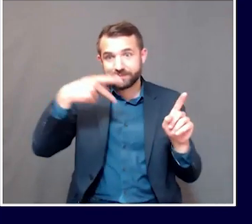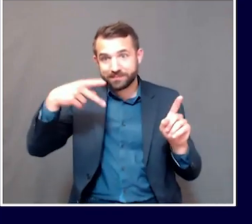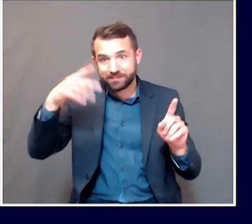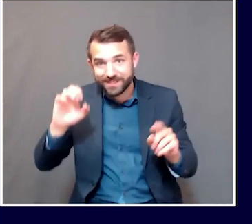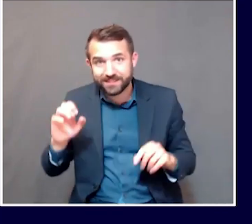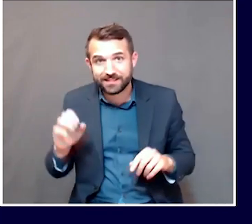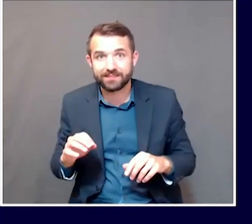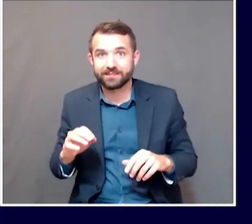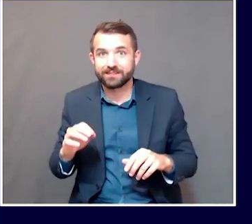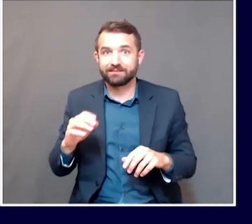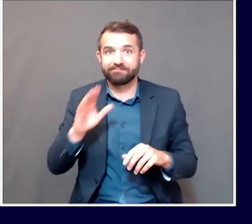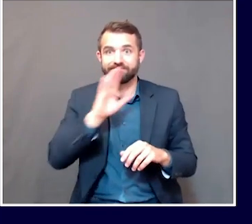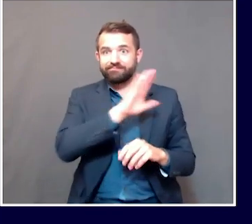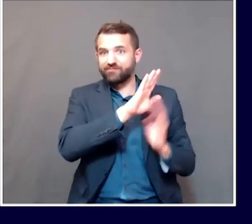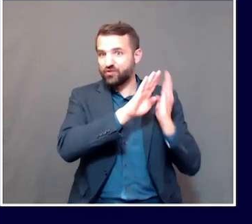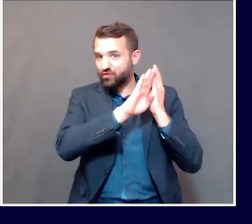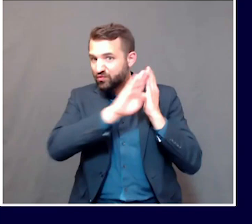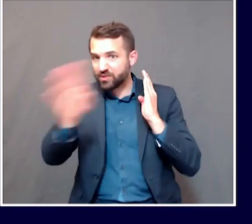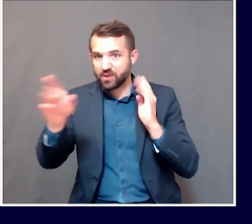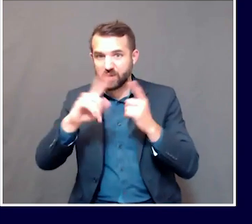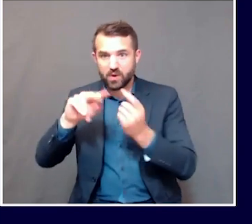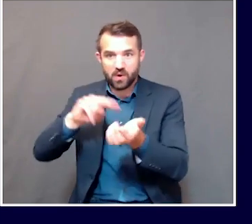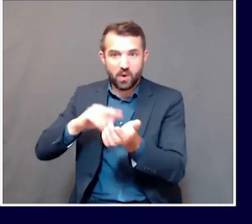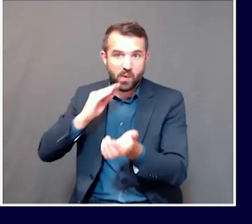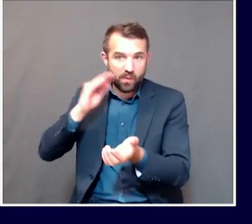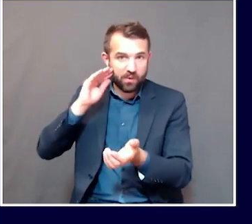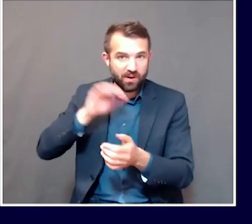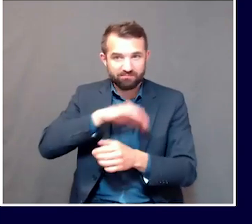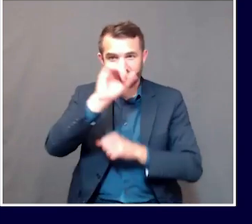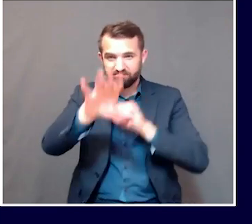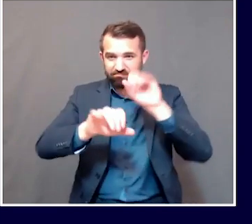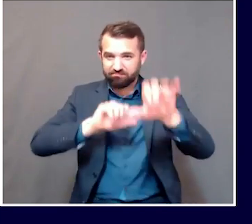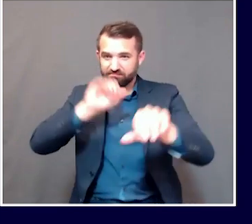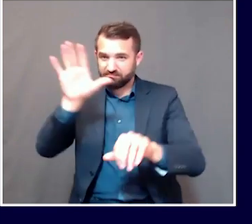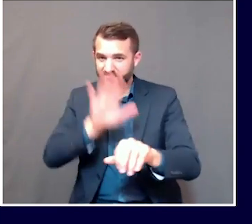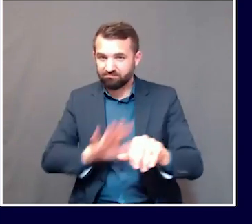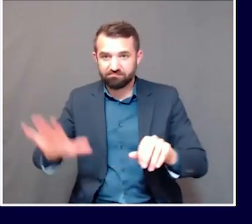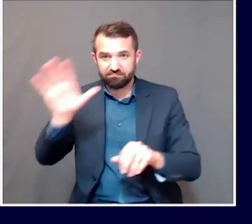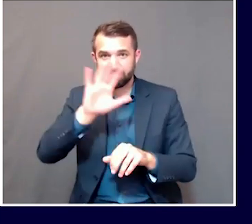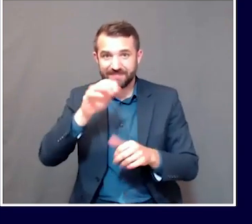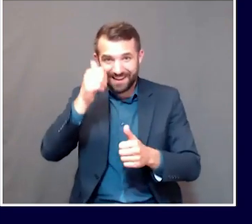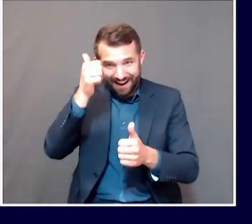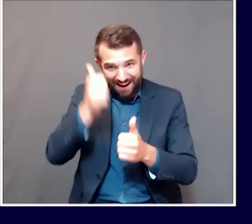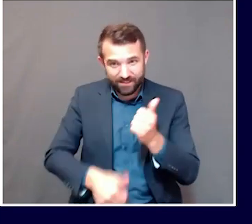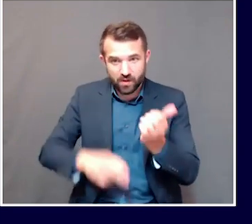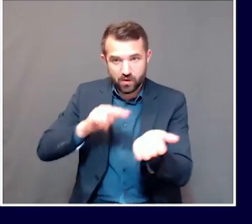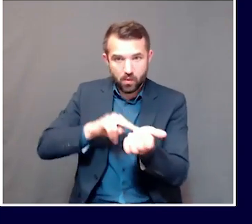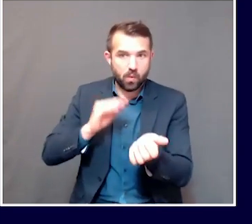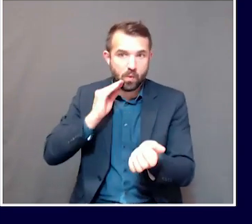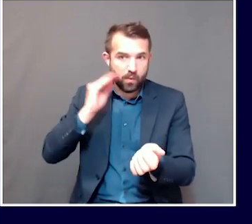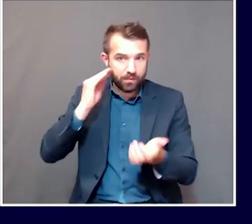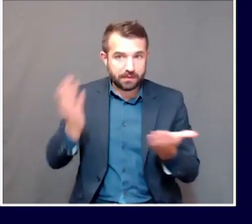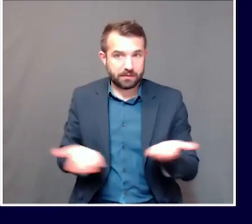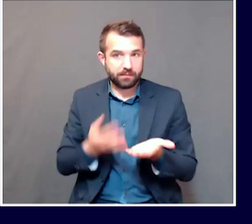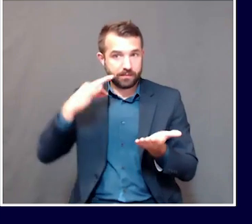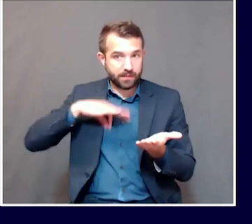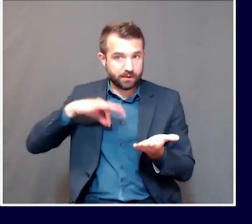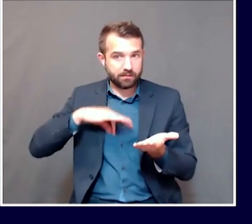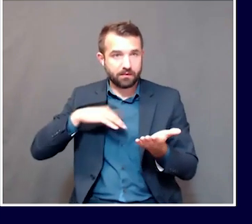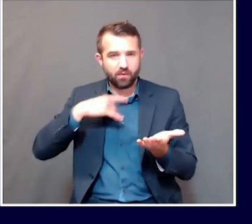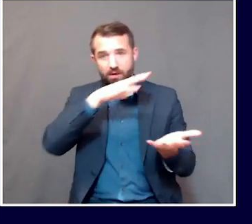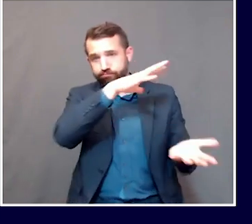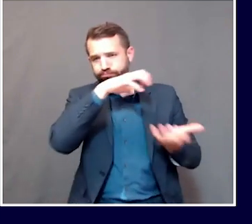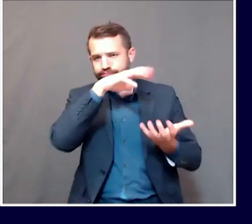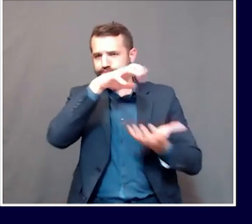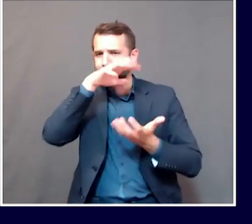homes. Often enough, and it looks like every nursing home in the state of Maine is getting substantial quantities of PPE from the federal government